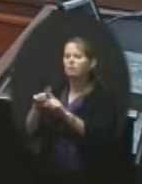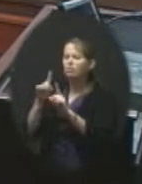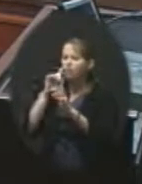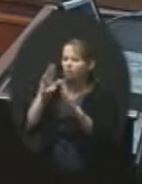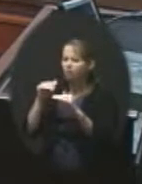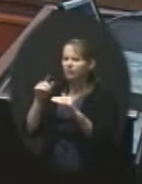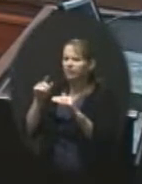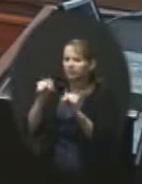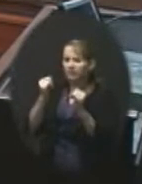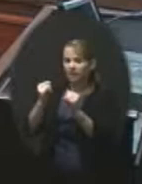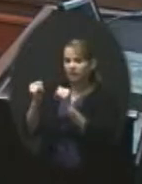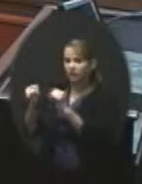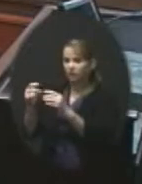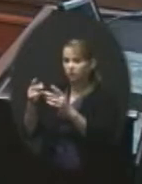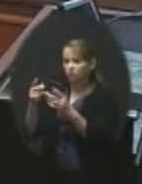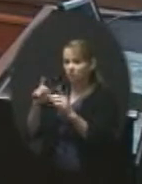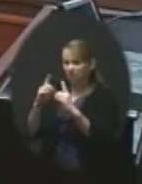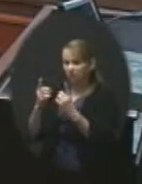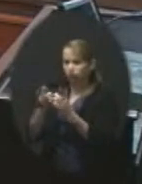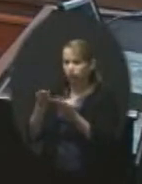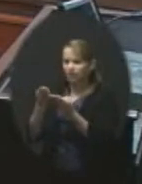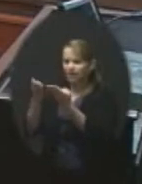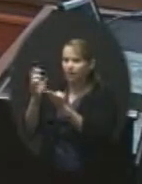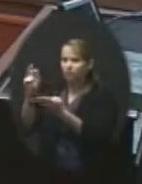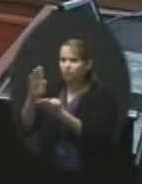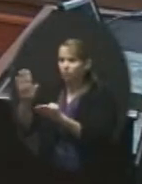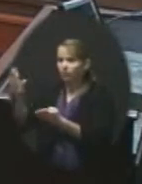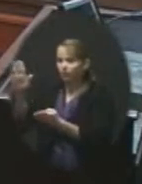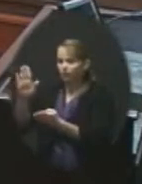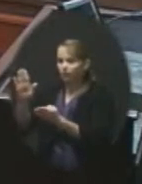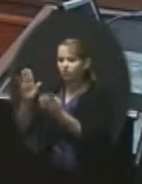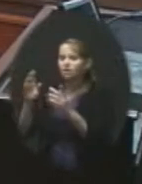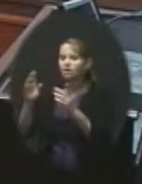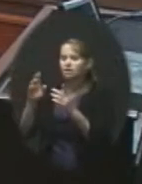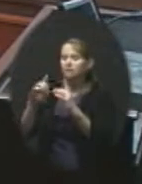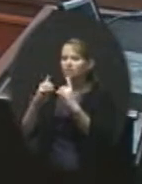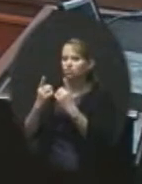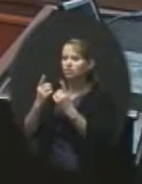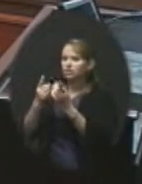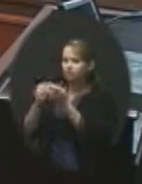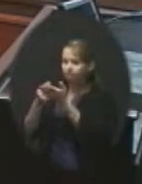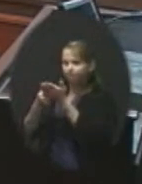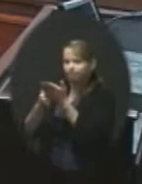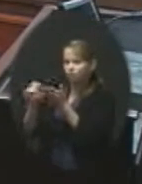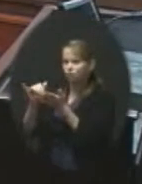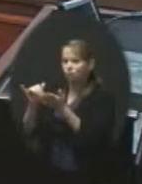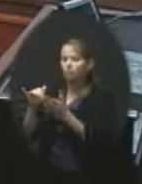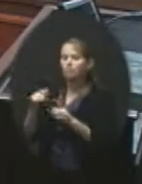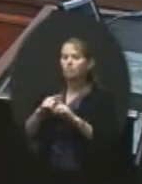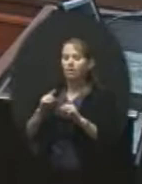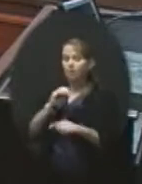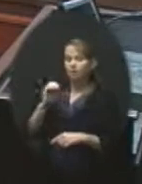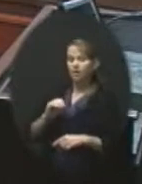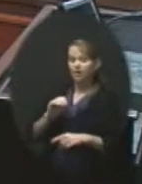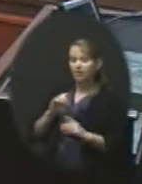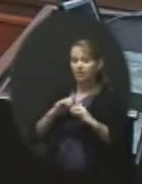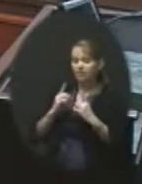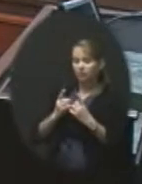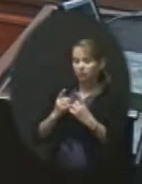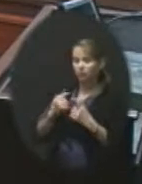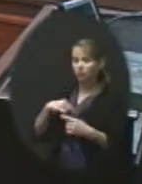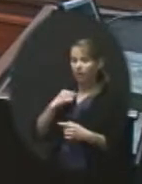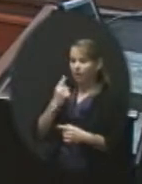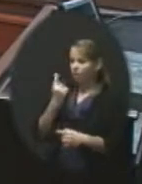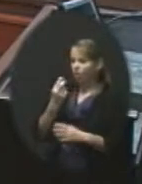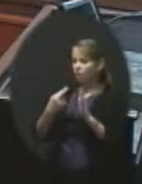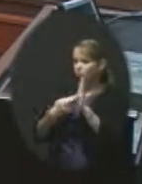they represent. It's important to remember that the Olathe School District, we have one representative at the legislative committee meetings and one